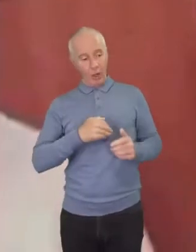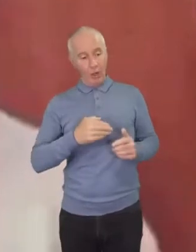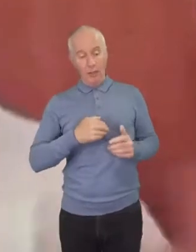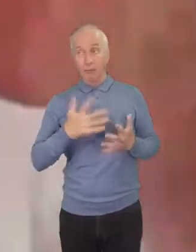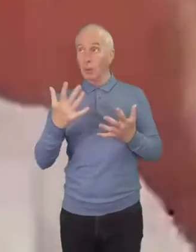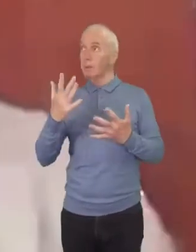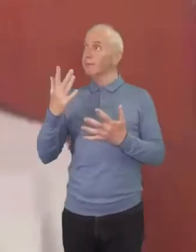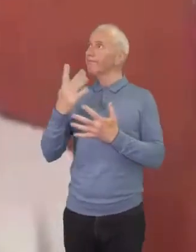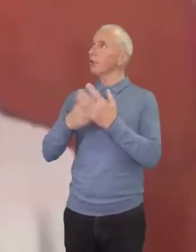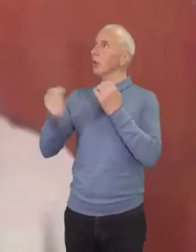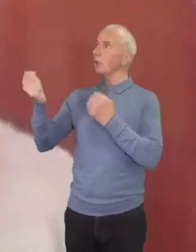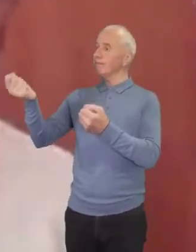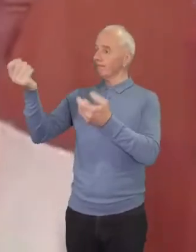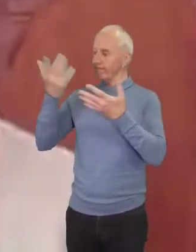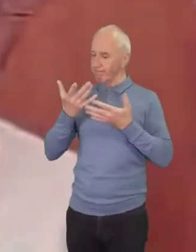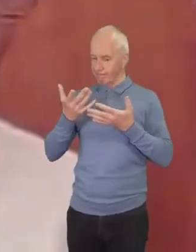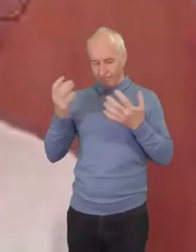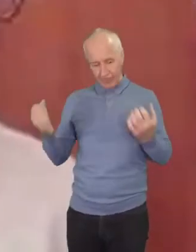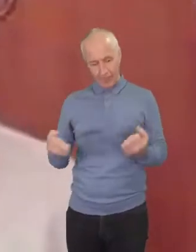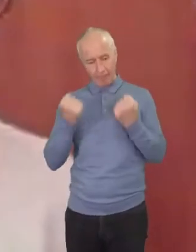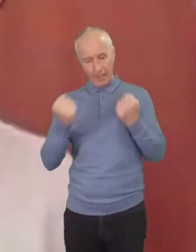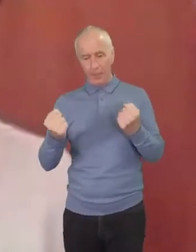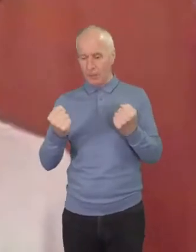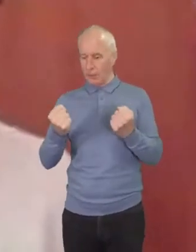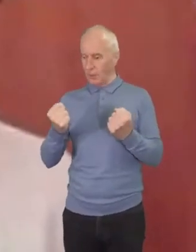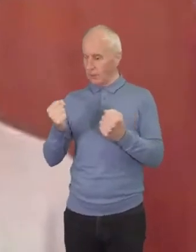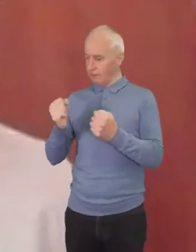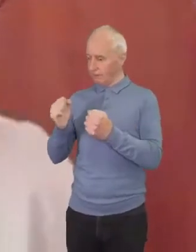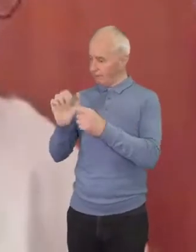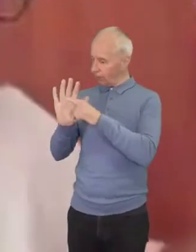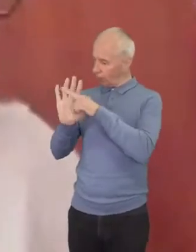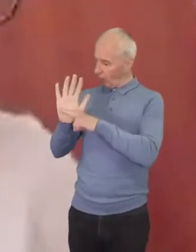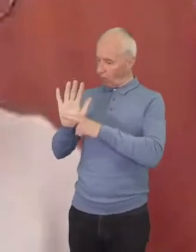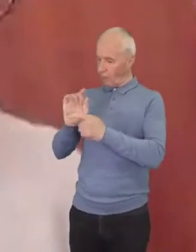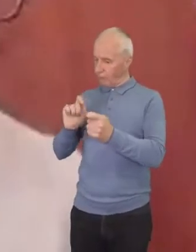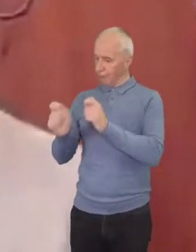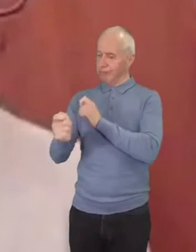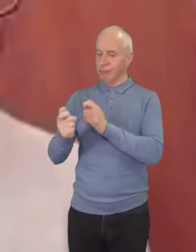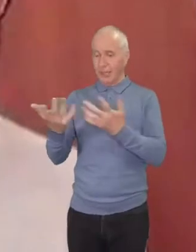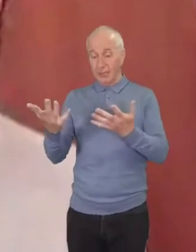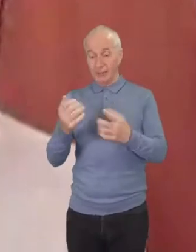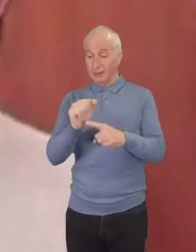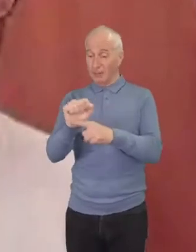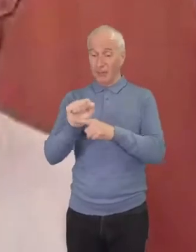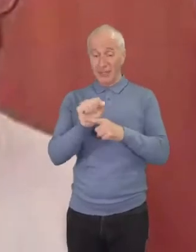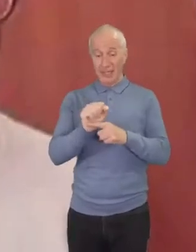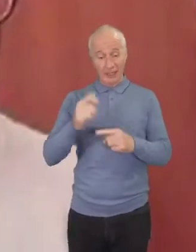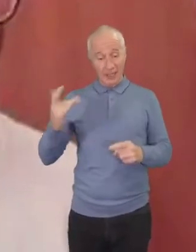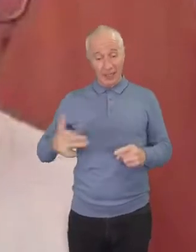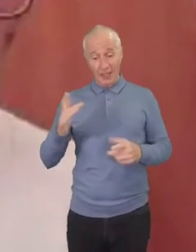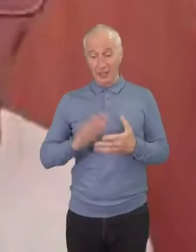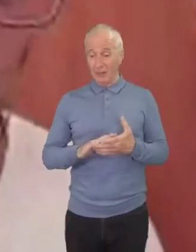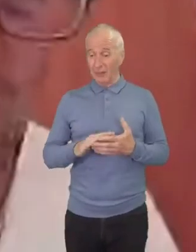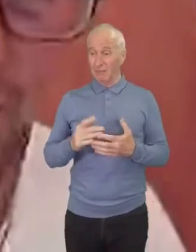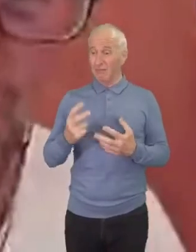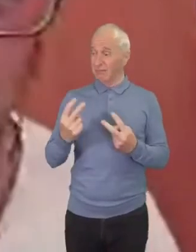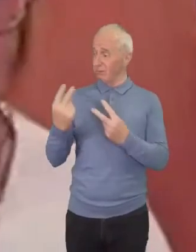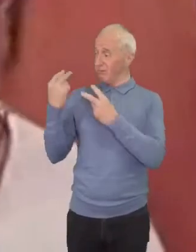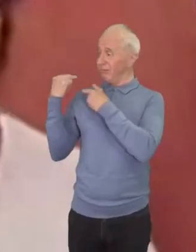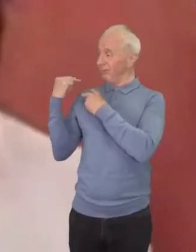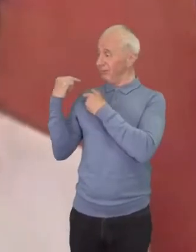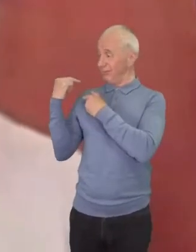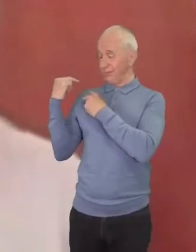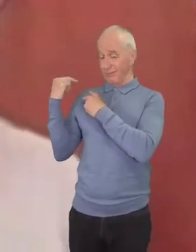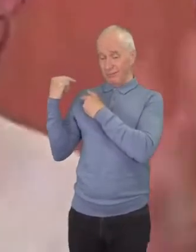change laws and maybe we can do a better job at protecting life and if you look at history you think in the civil rights